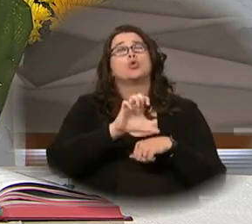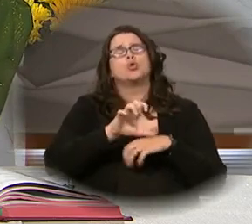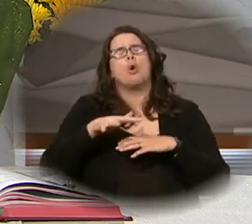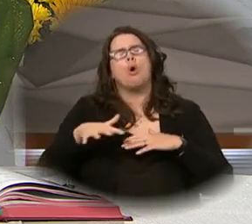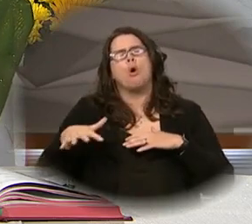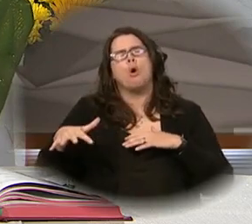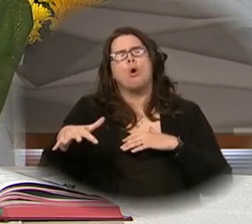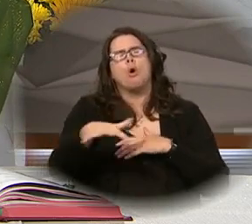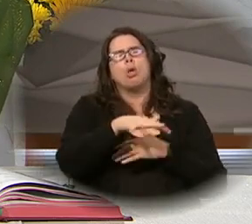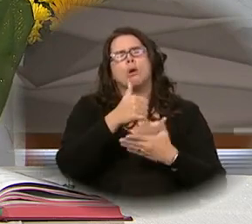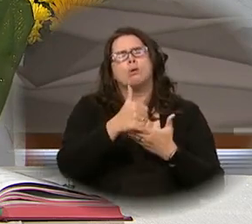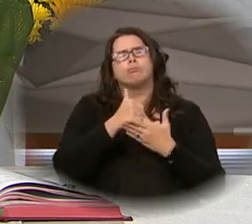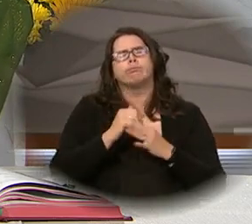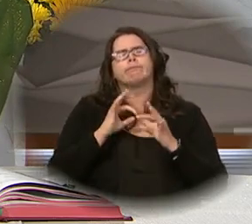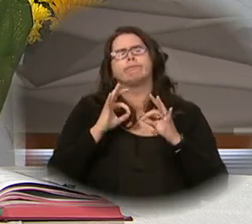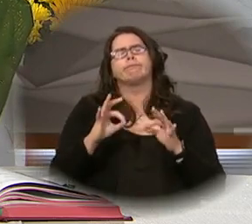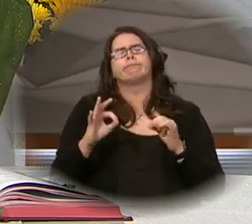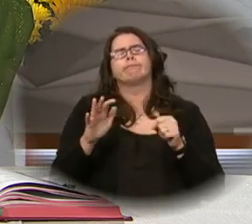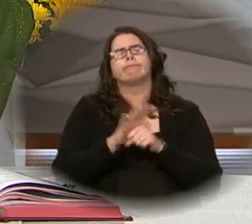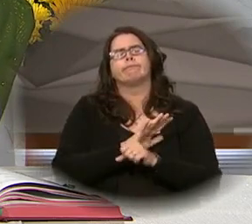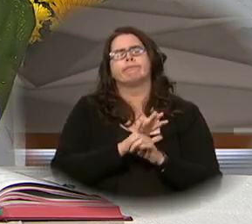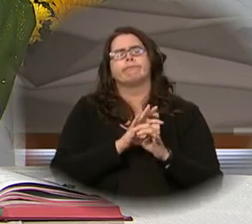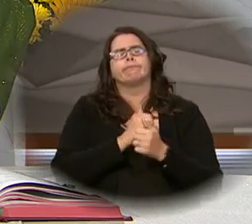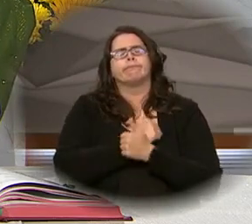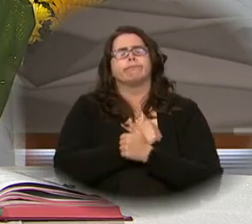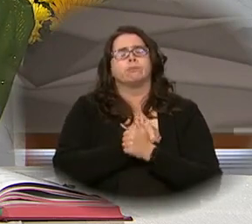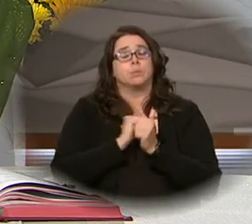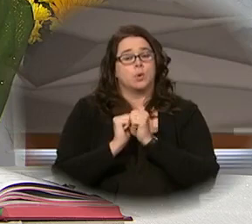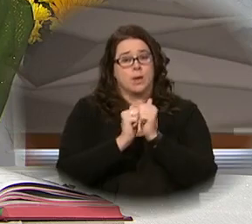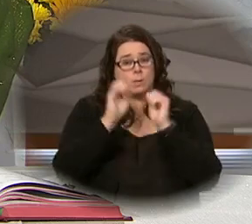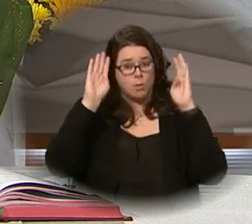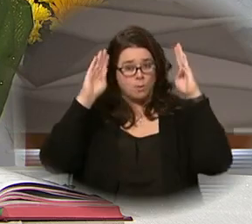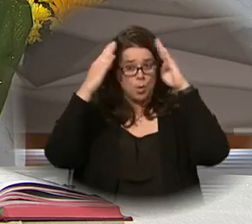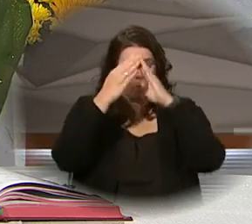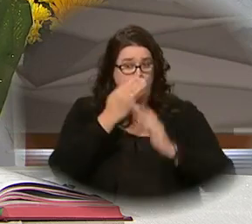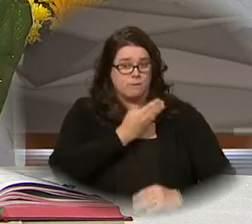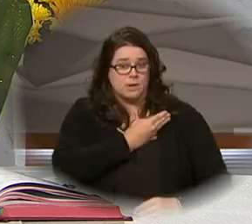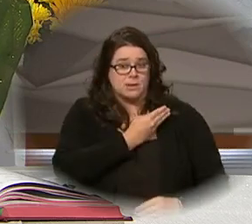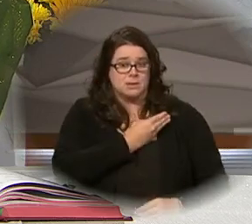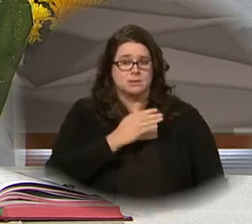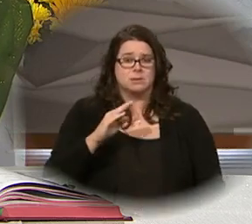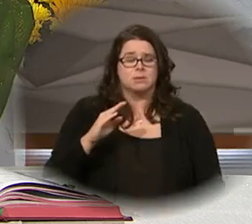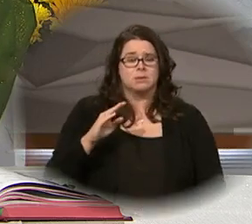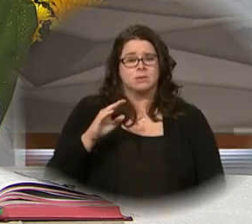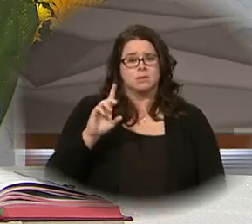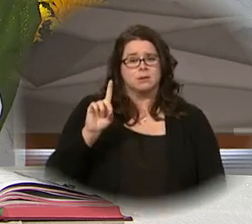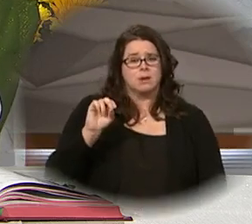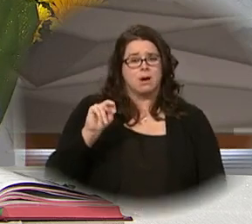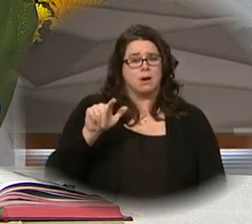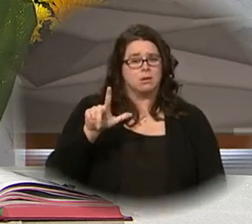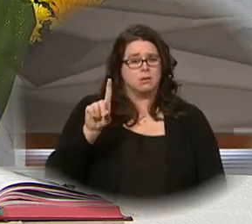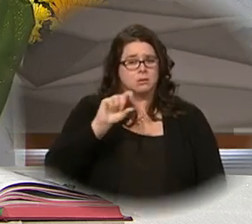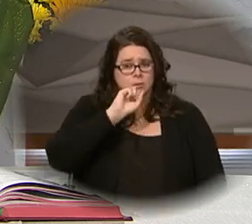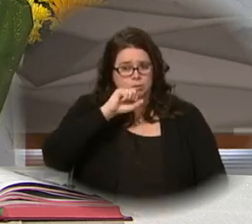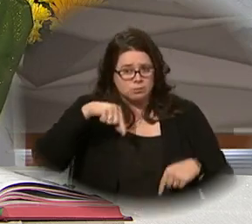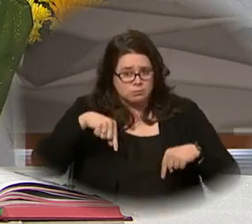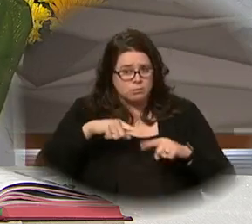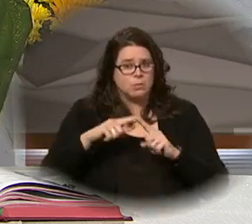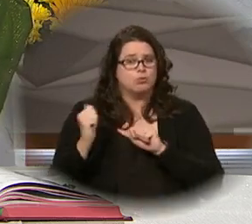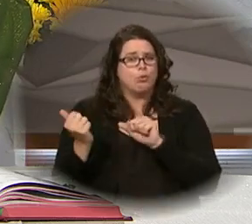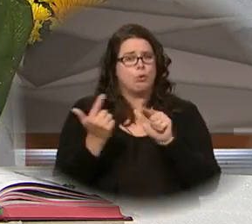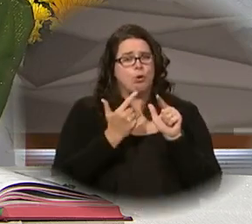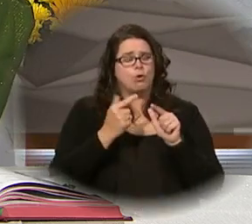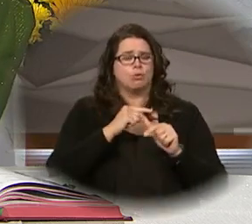throughout the world and bring her to the fullness of charity together with Francis, our Pope, and Donald, our Bishop, and all the clergy.